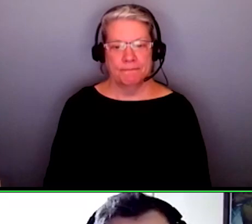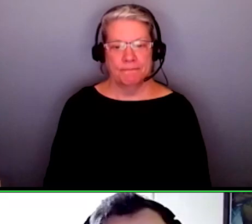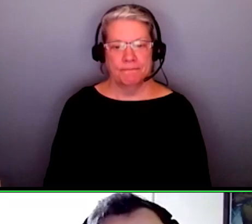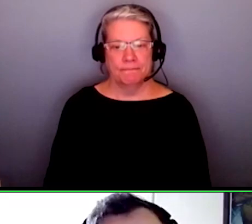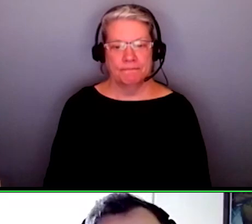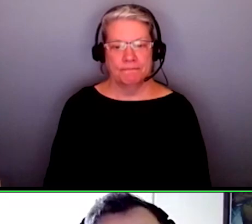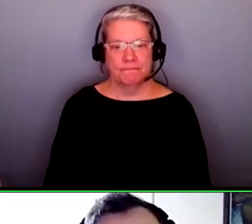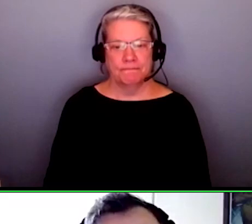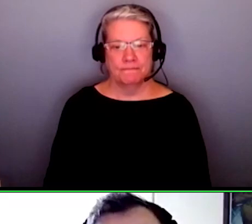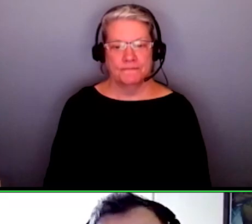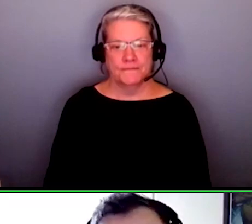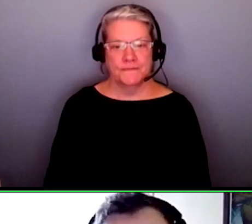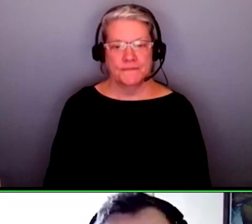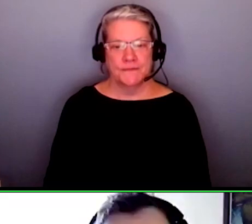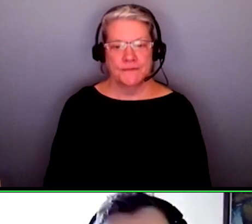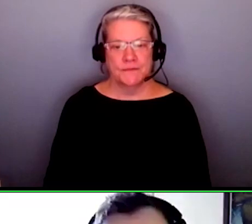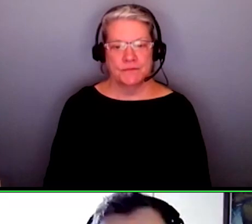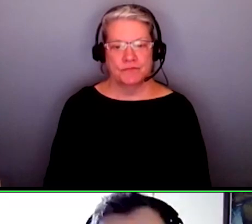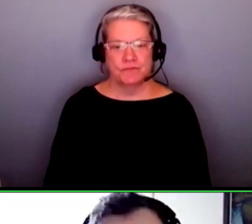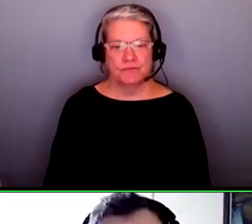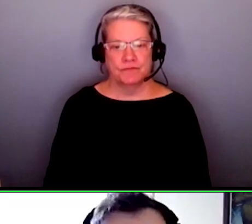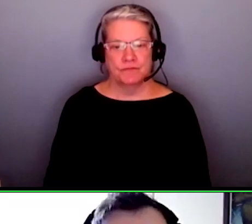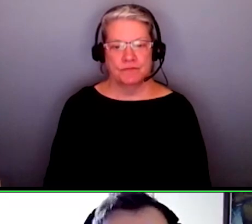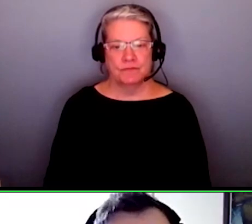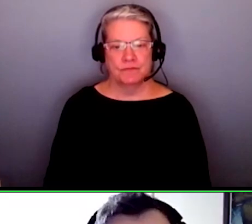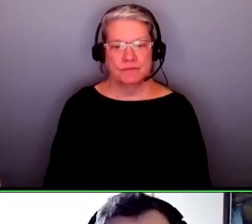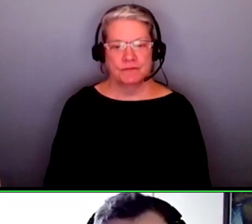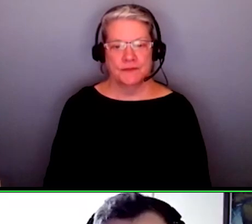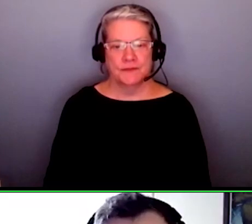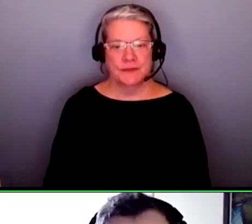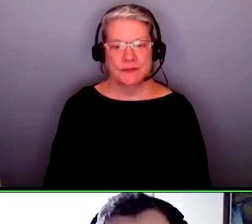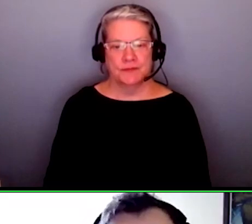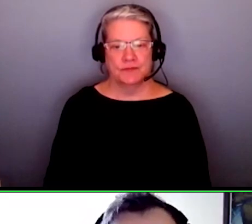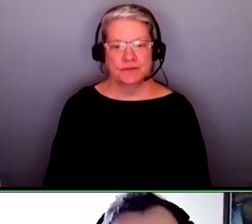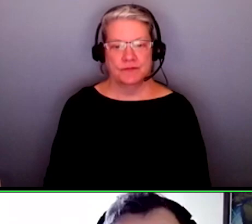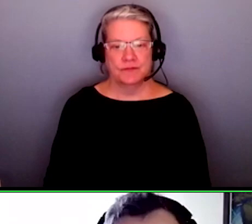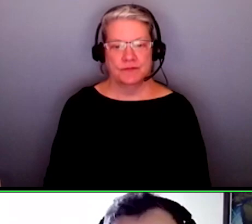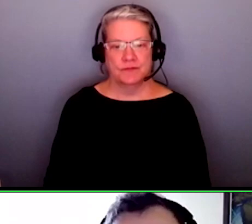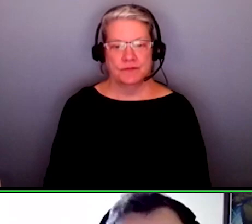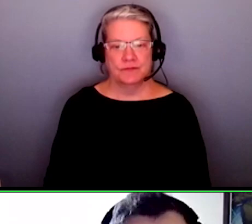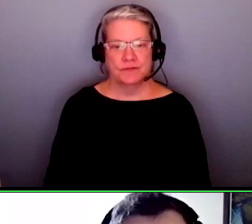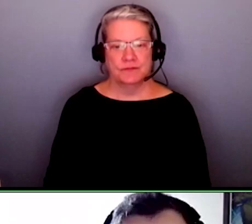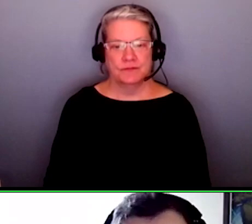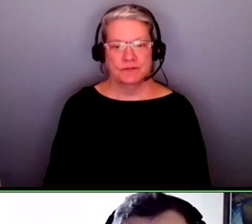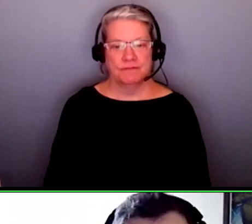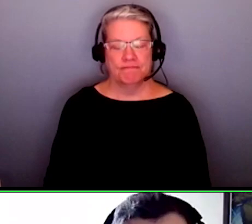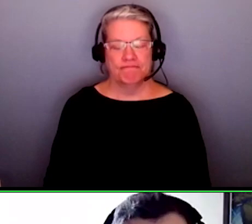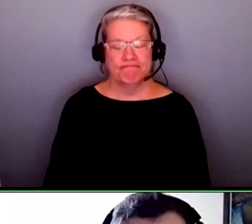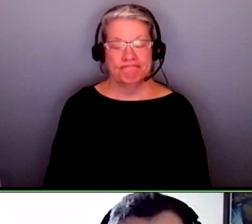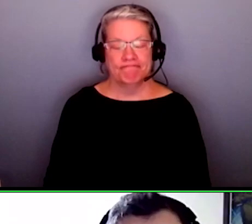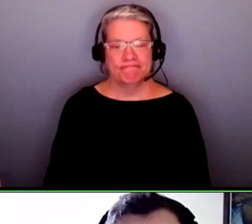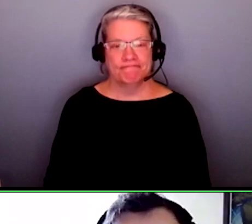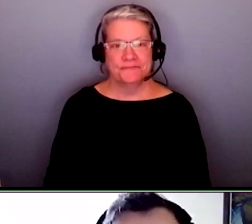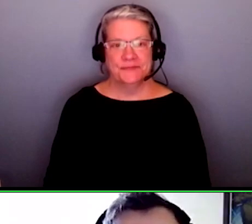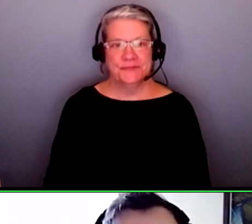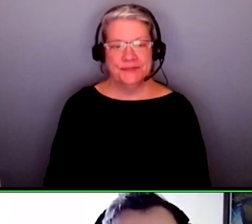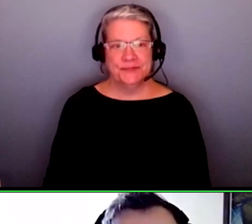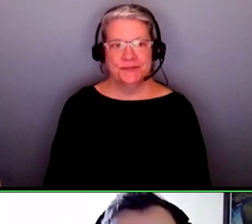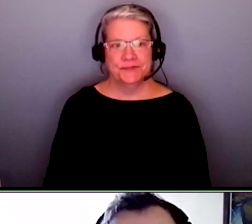each other add on to that particularly in a sign language world there is a shortage of sign language interpreters